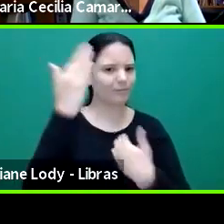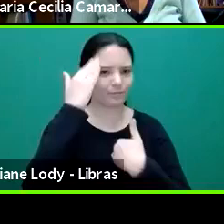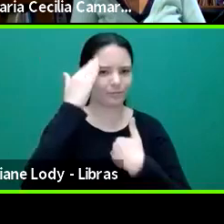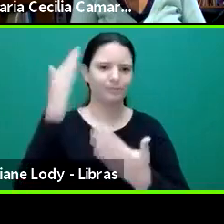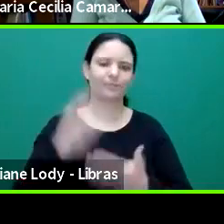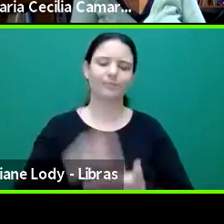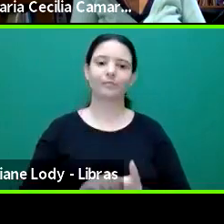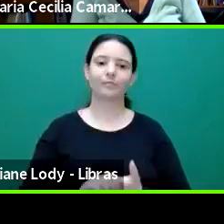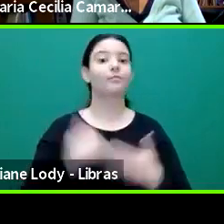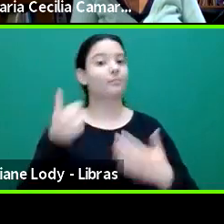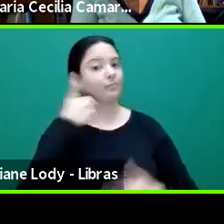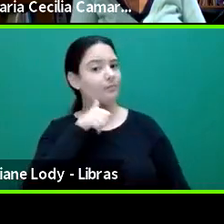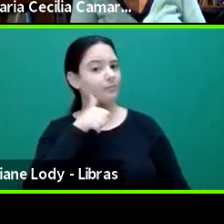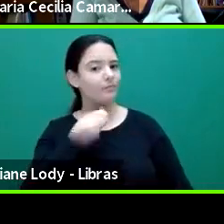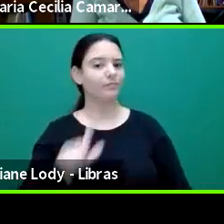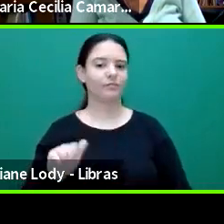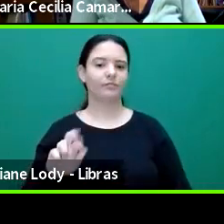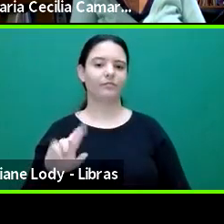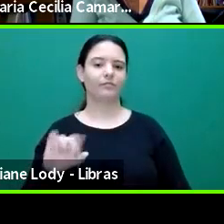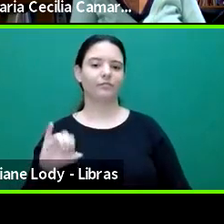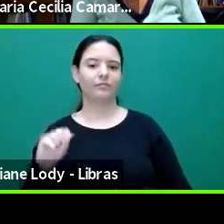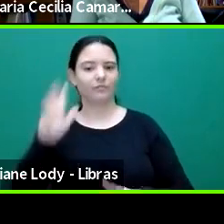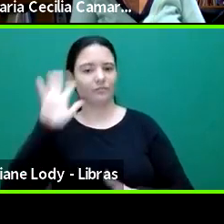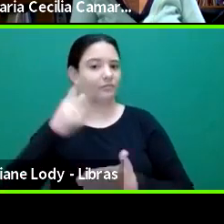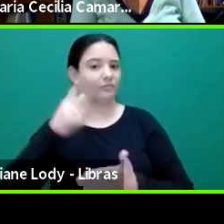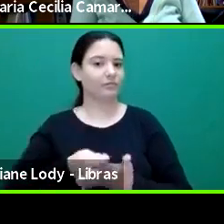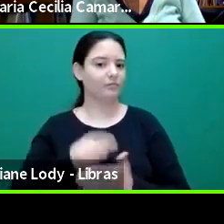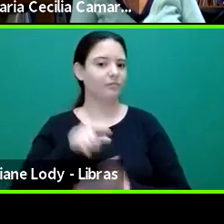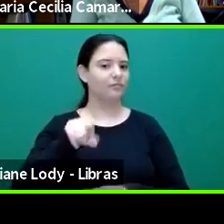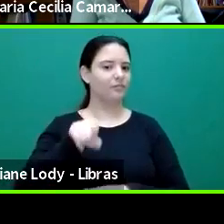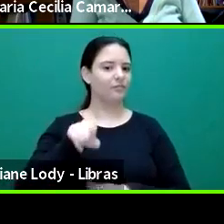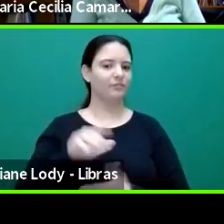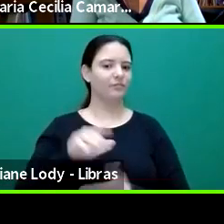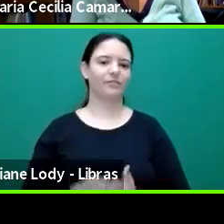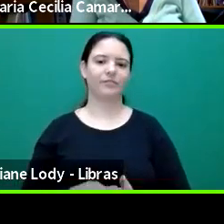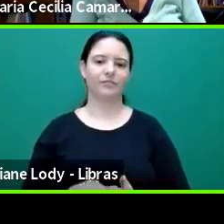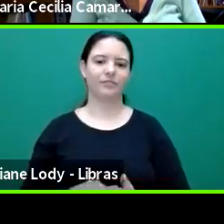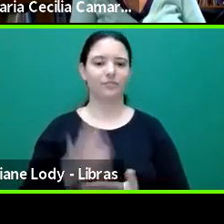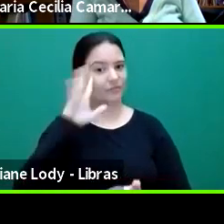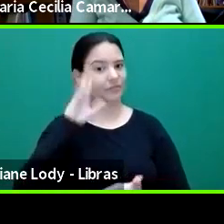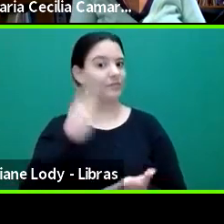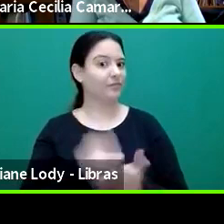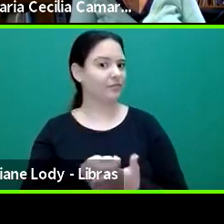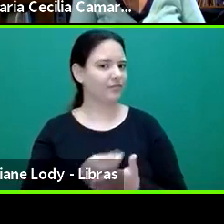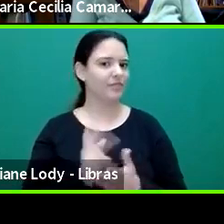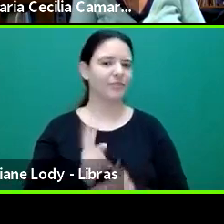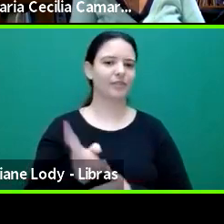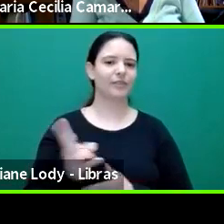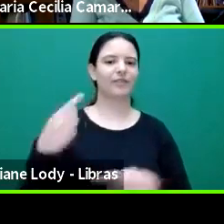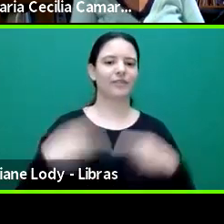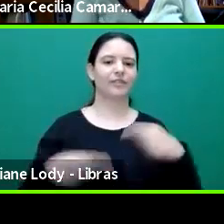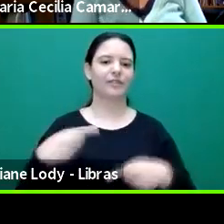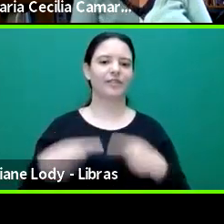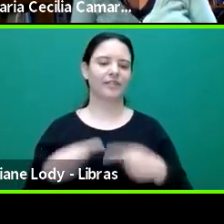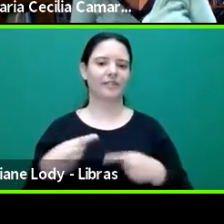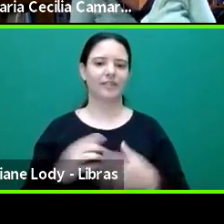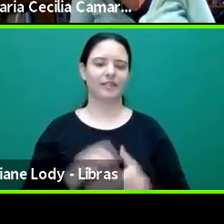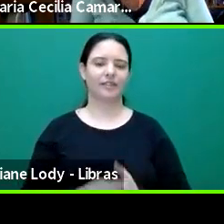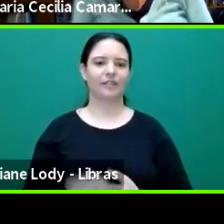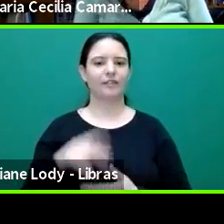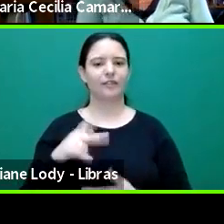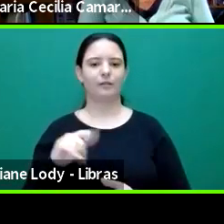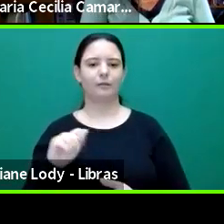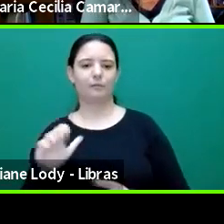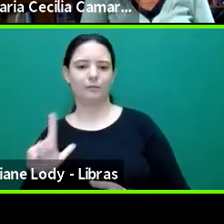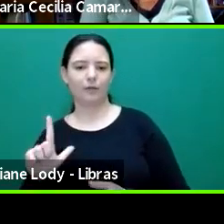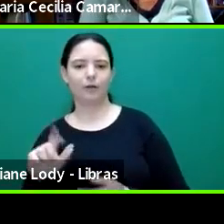initiating the discussions, the conversation. Yeah, thank you, Paul. Thank you, Julie, again. It was really